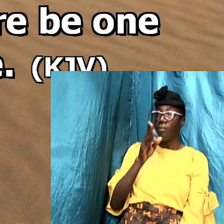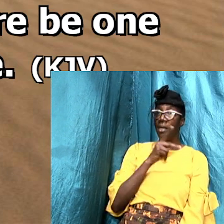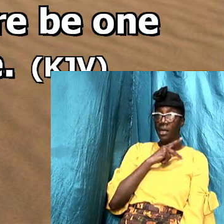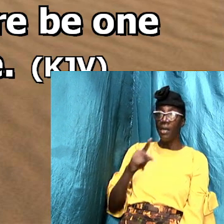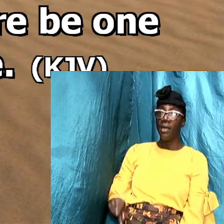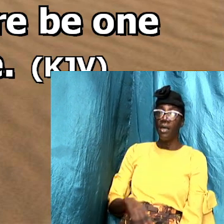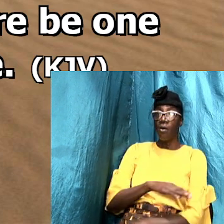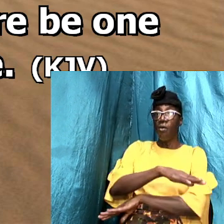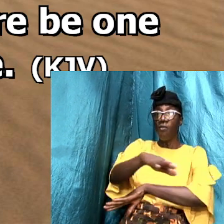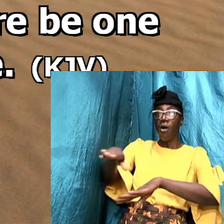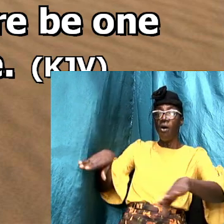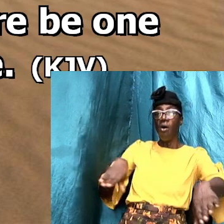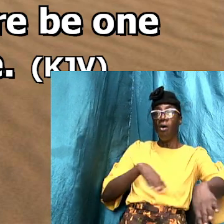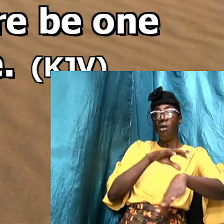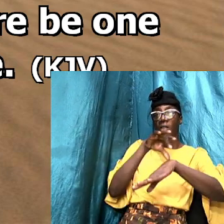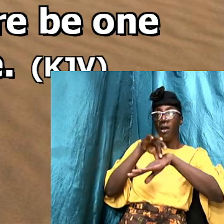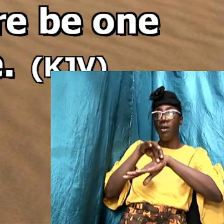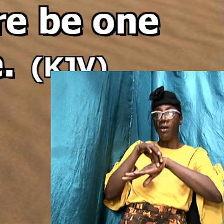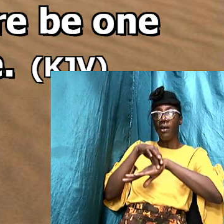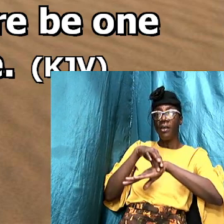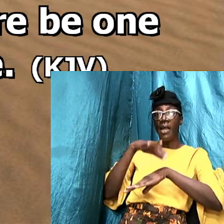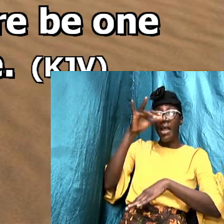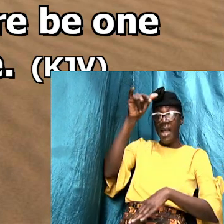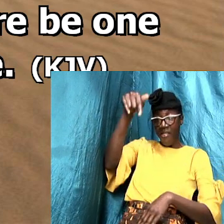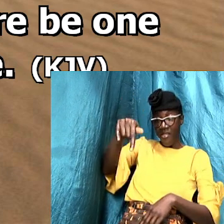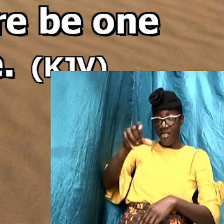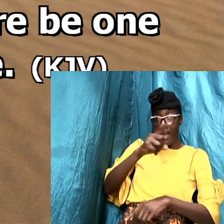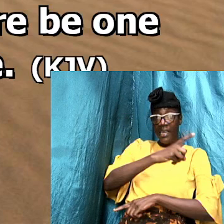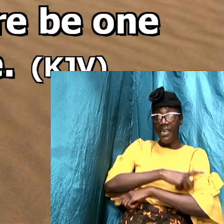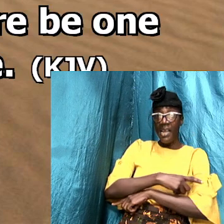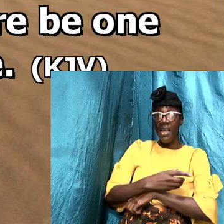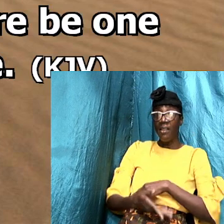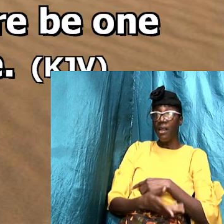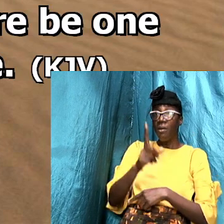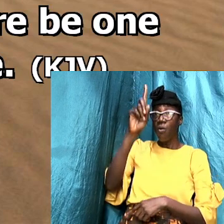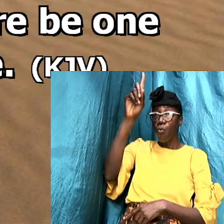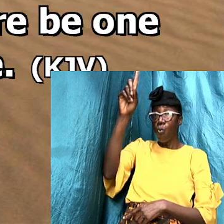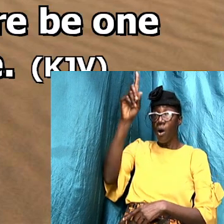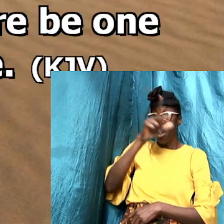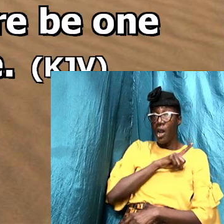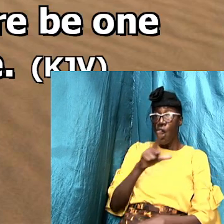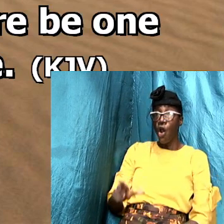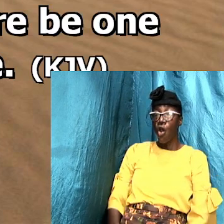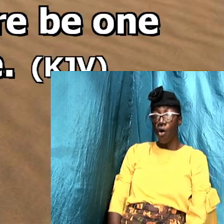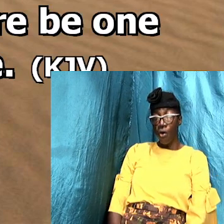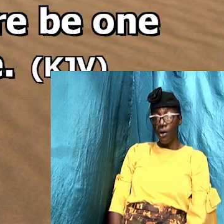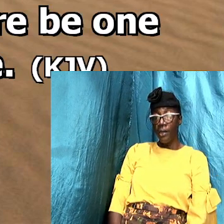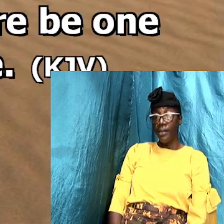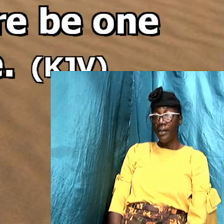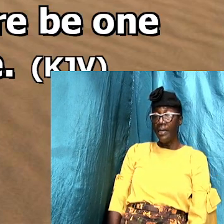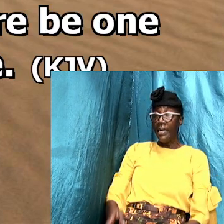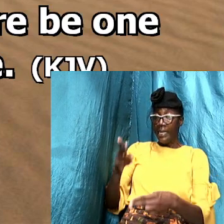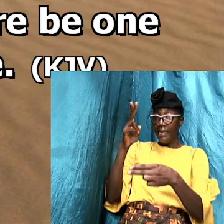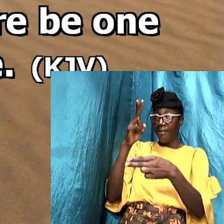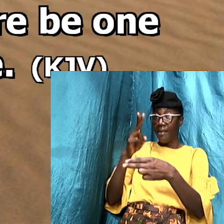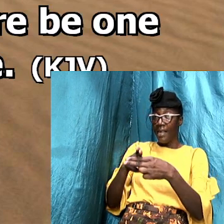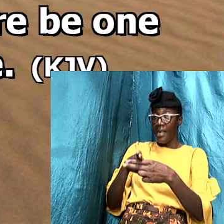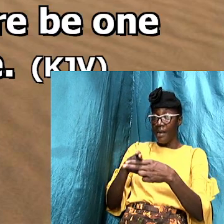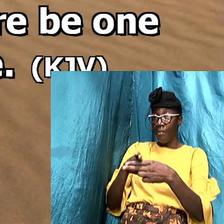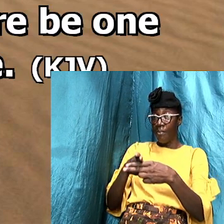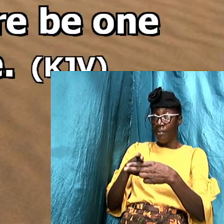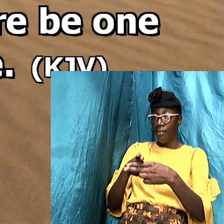king over all the earth in that there shall there be one Lord and his name what